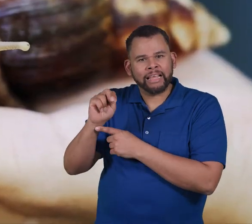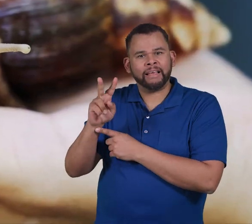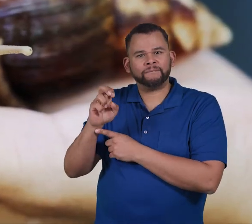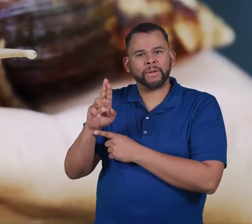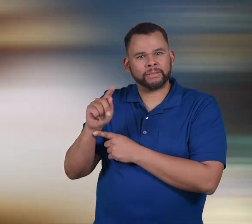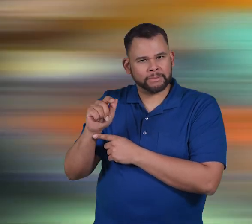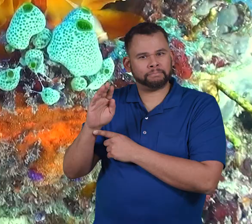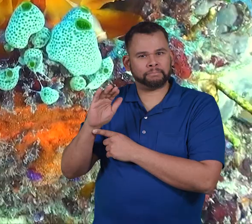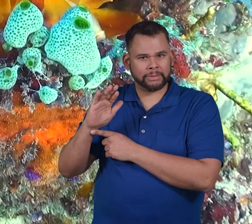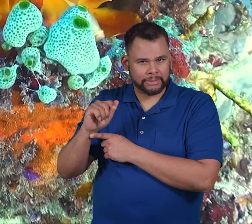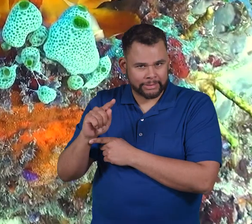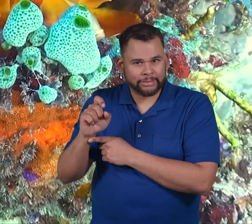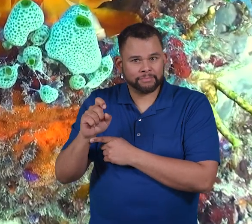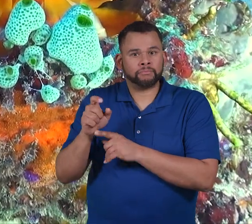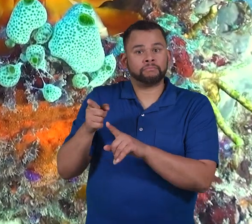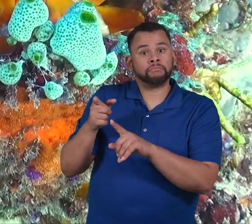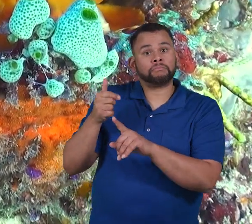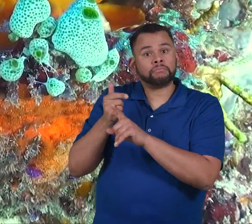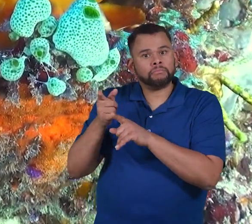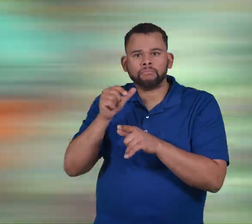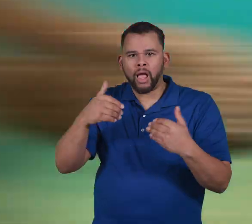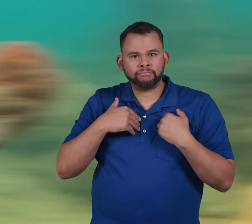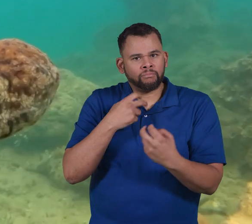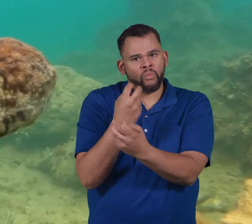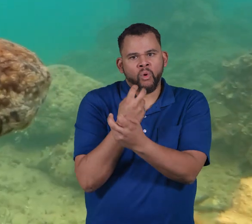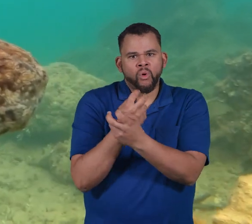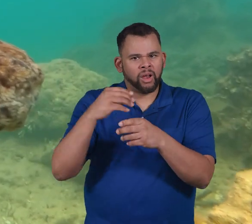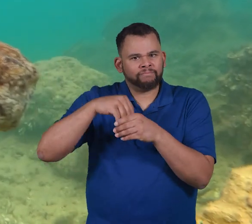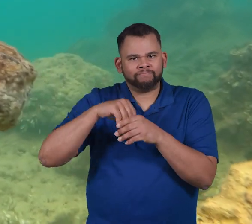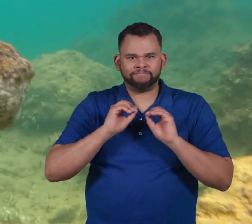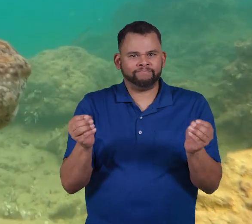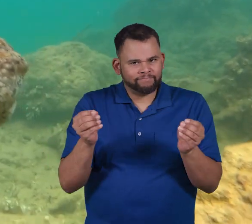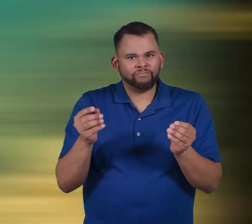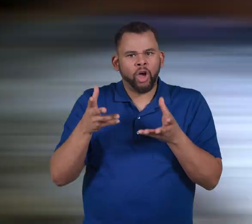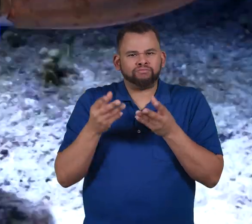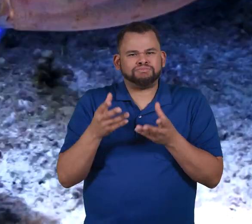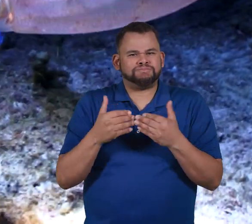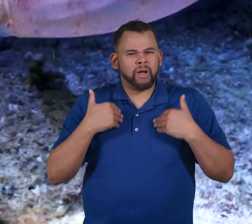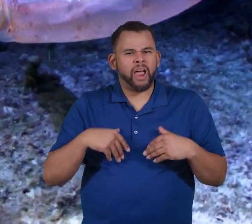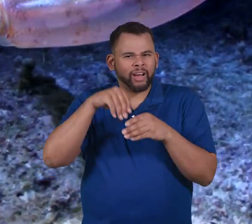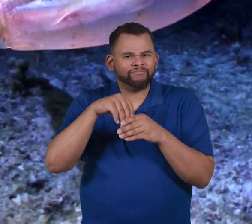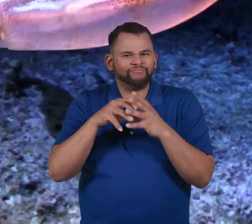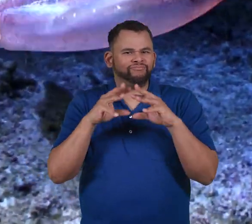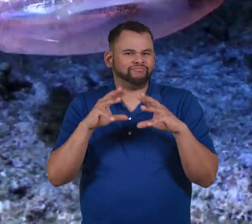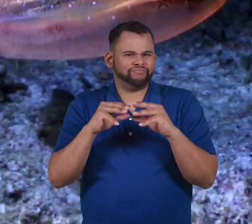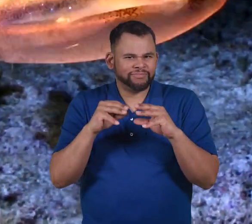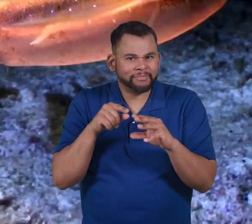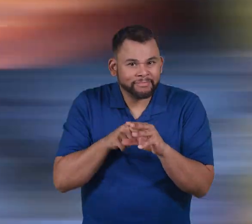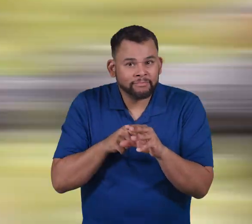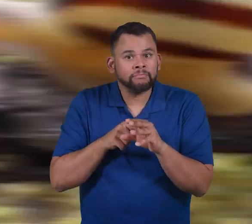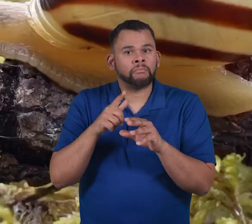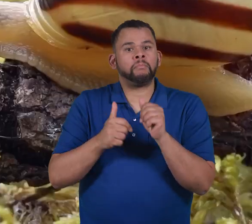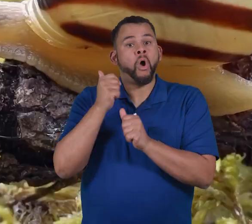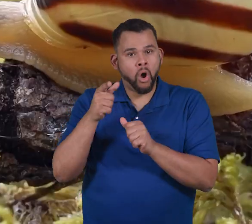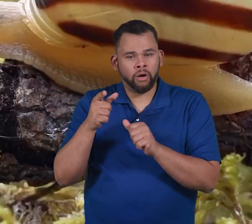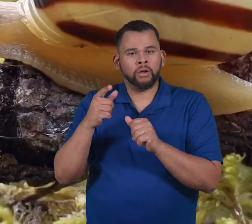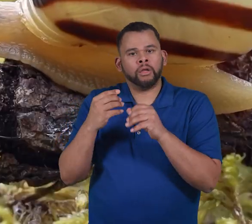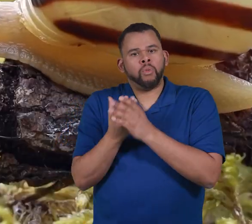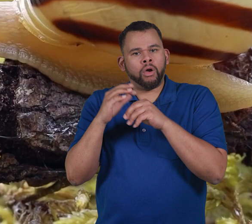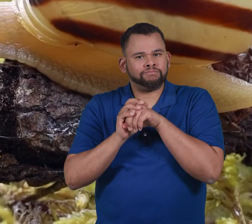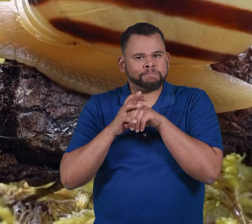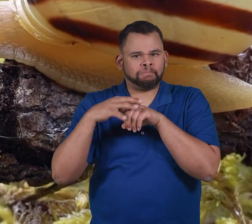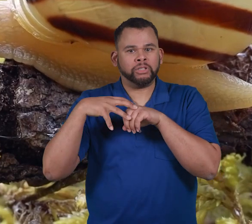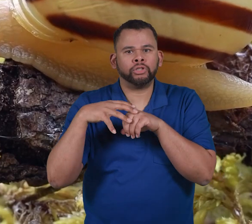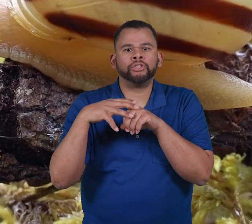invertebrates, which means they don't have a backbone. They have soft bodies, so many of them